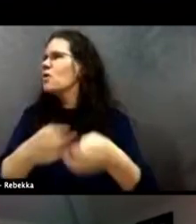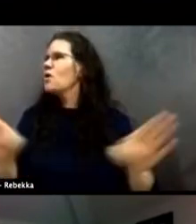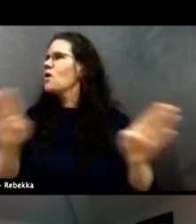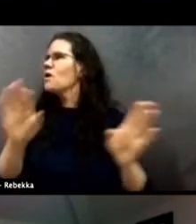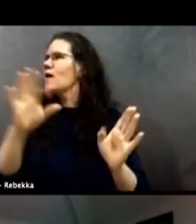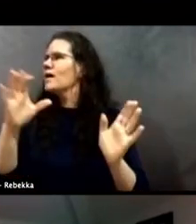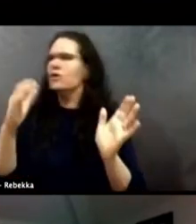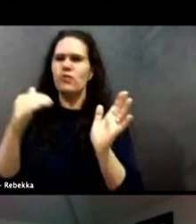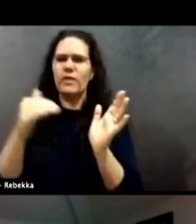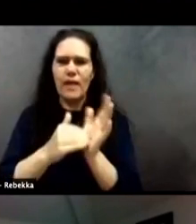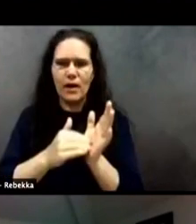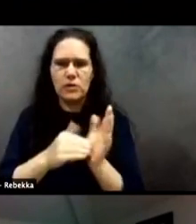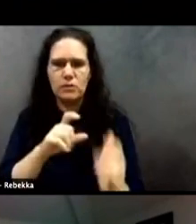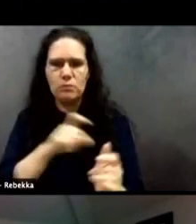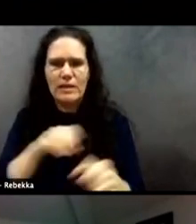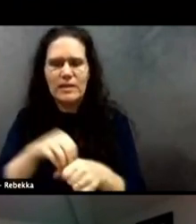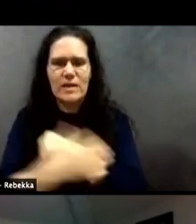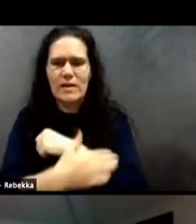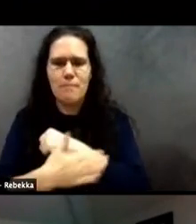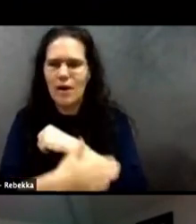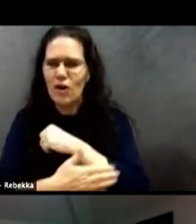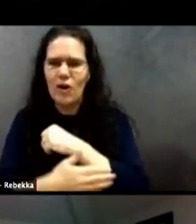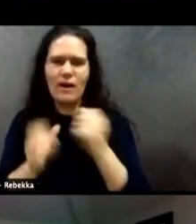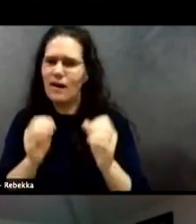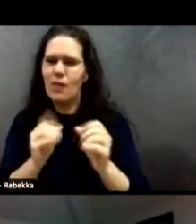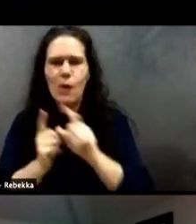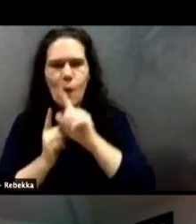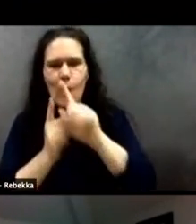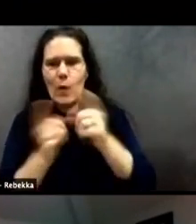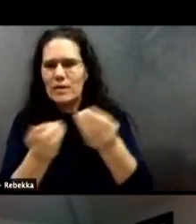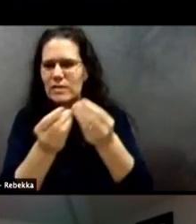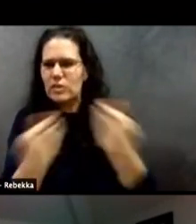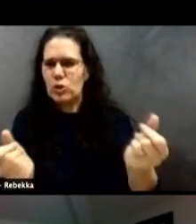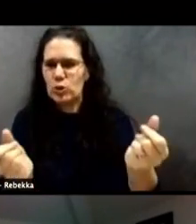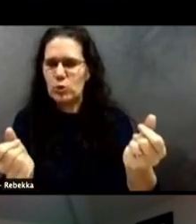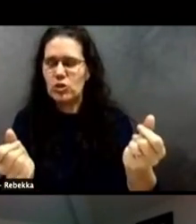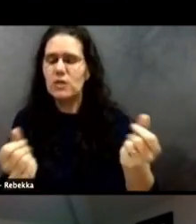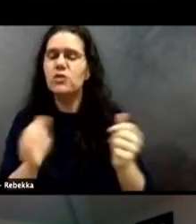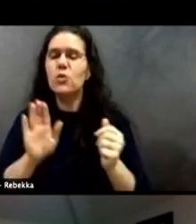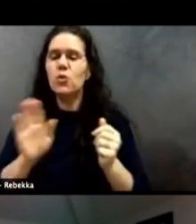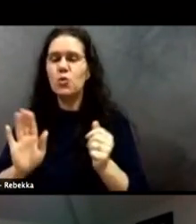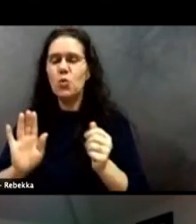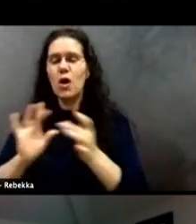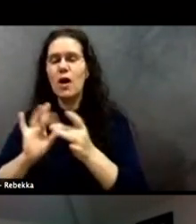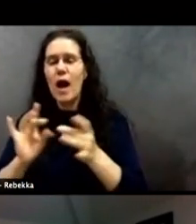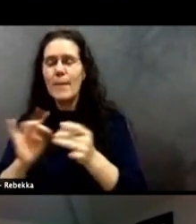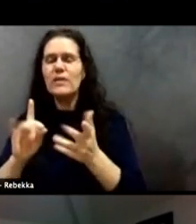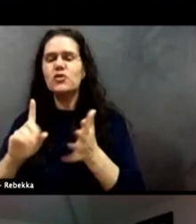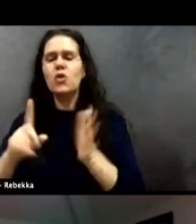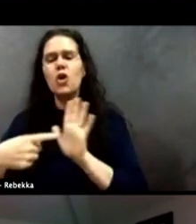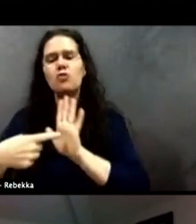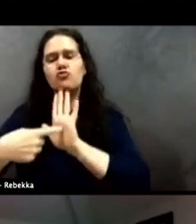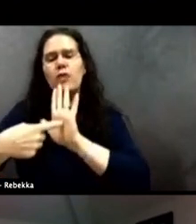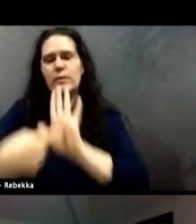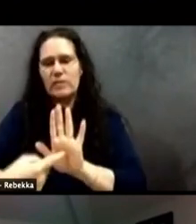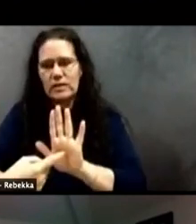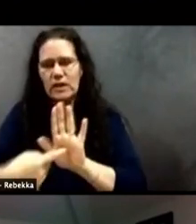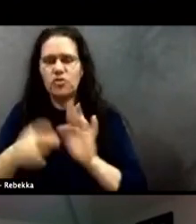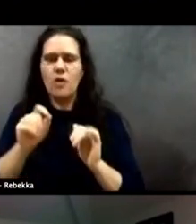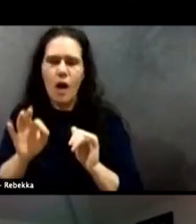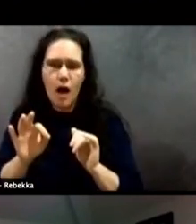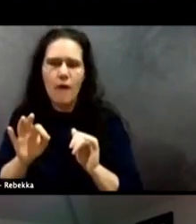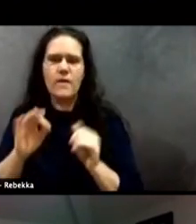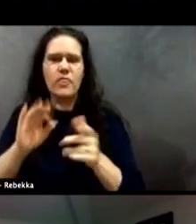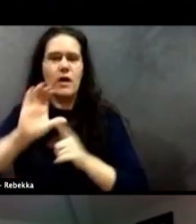police officers in America. We want to work towards a solution. So that being said, your comments are an illustration of the culture in policing overall.